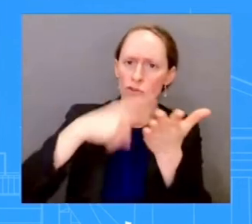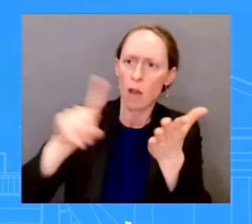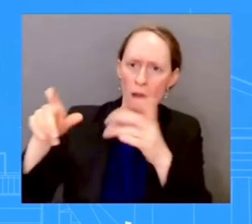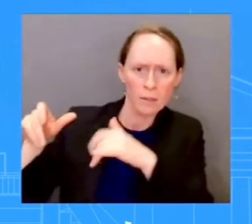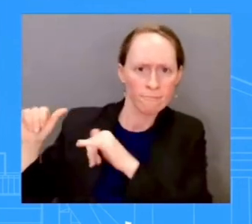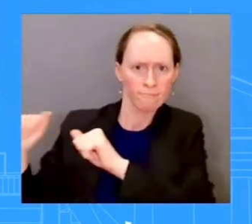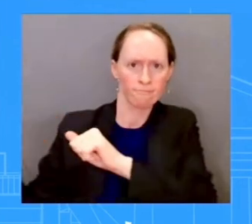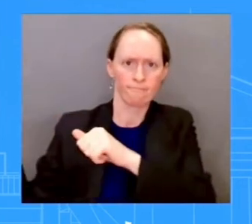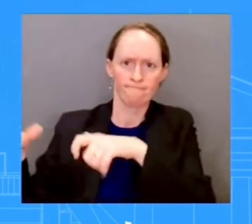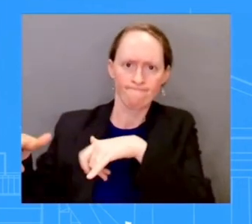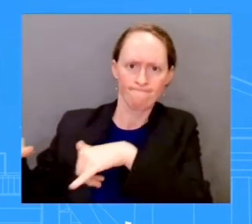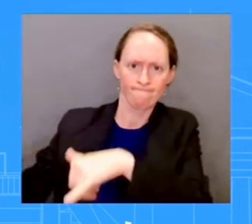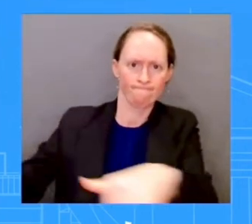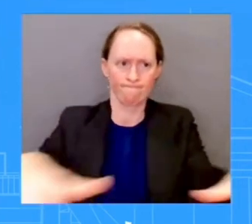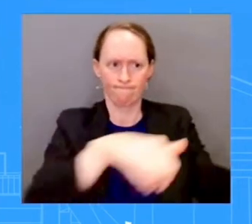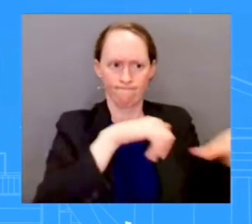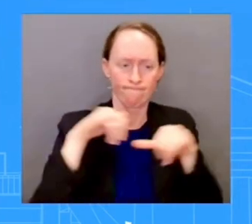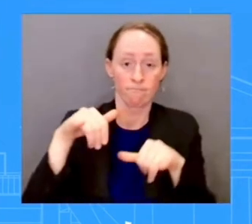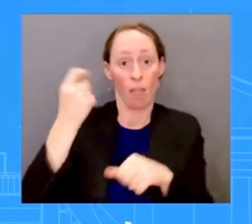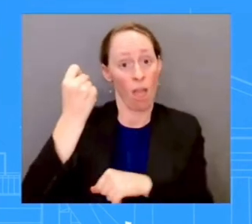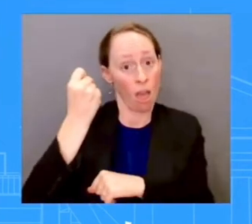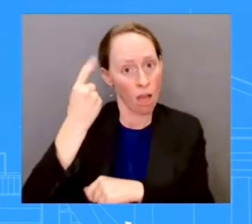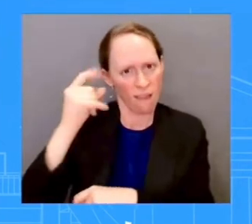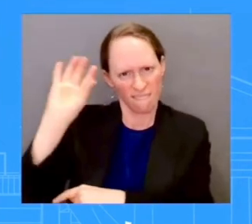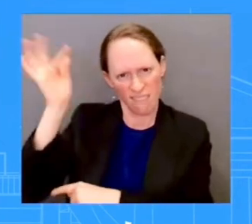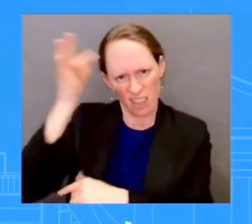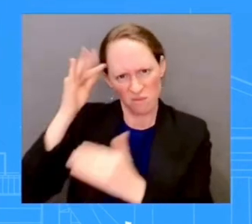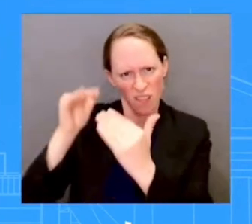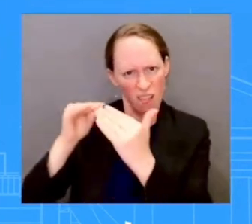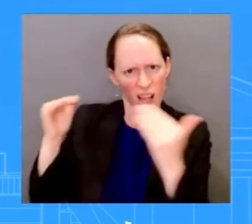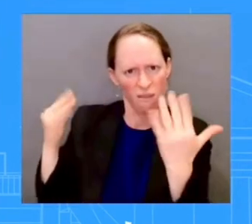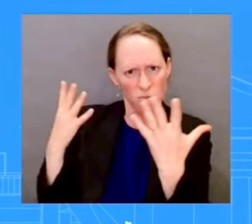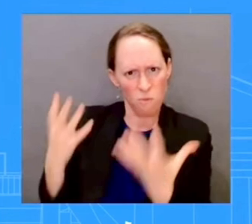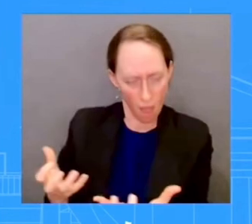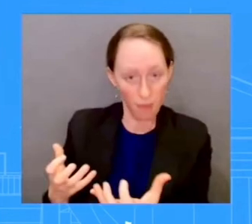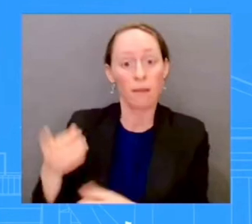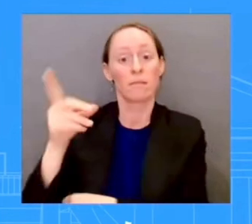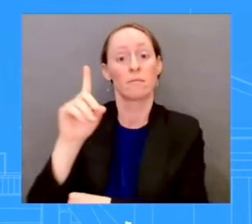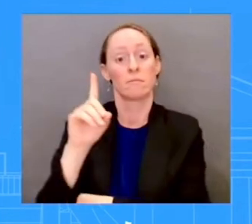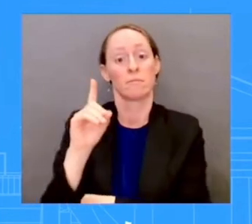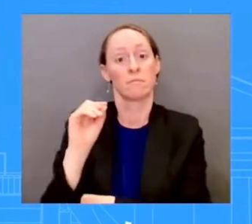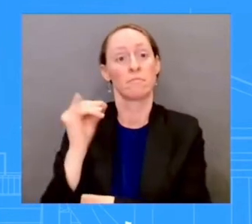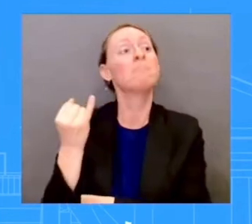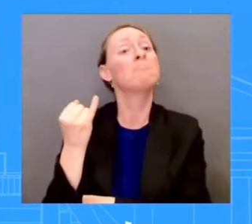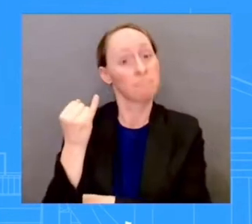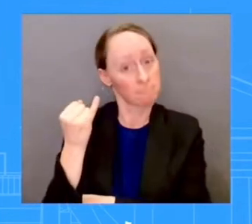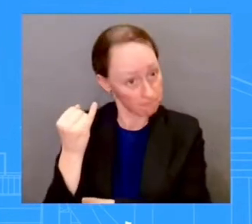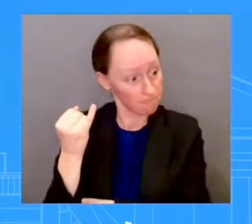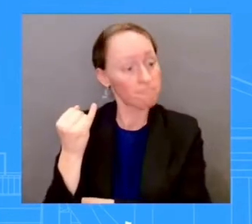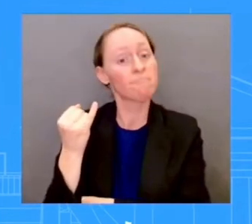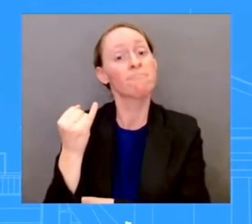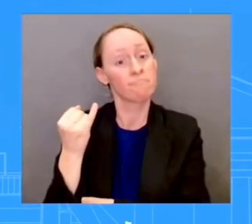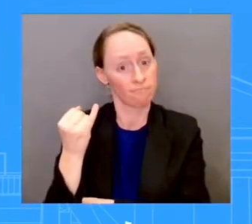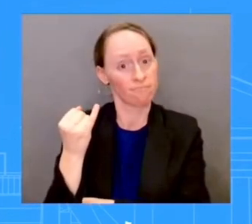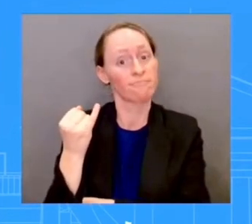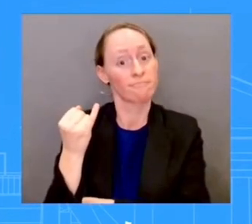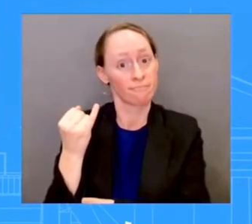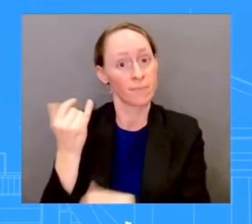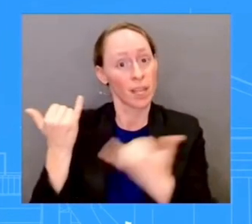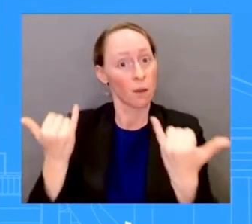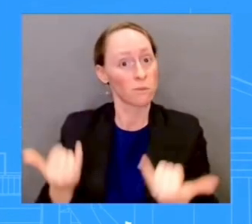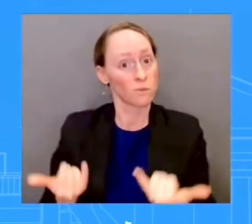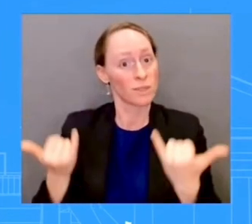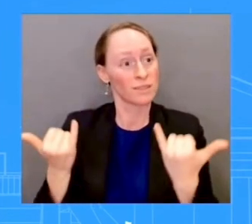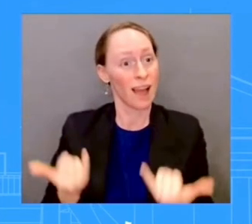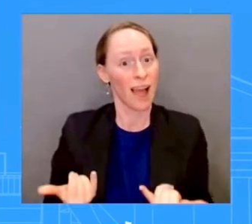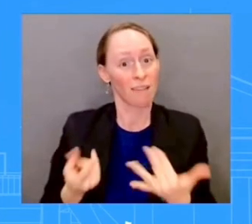Department of Justice is taking life-saving action to reduce the number of guns sold without background checks and keep guns